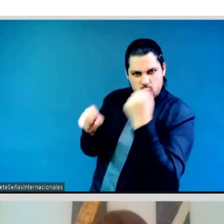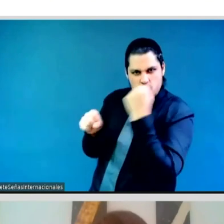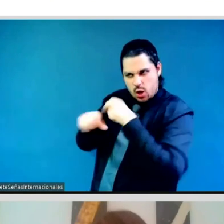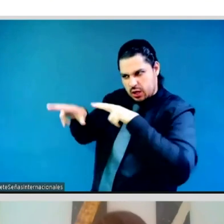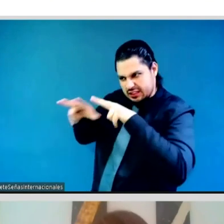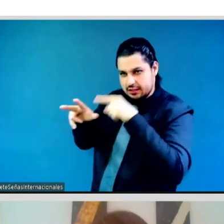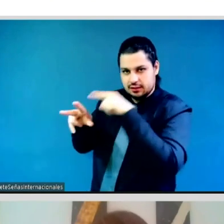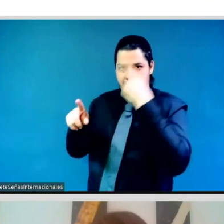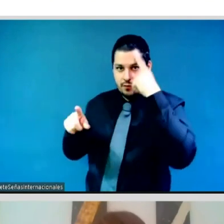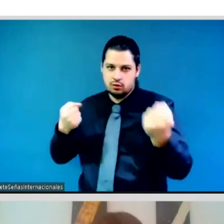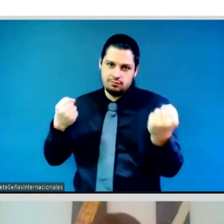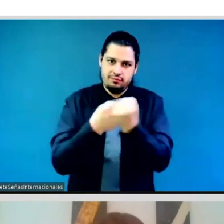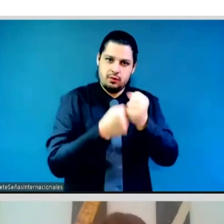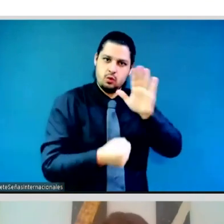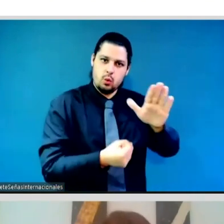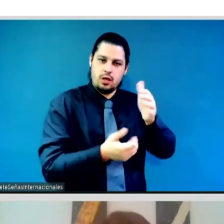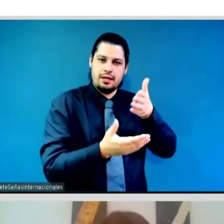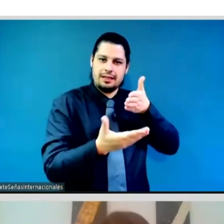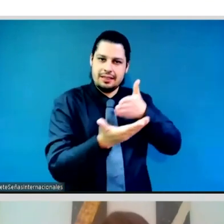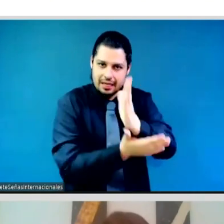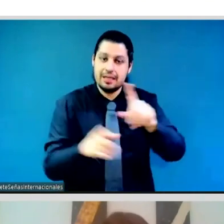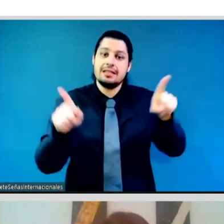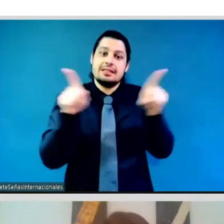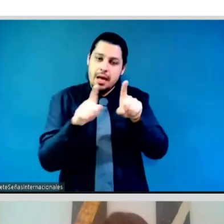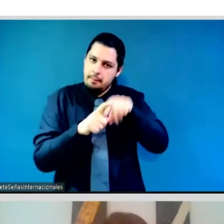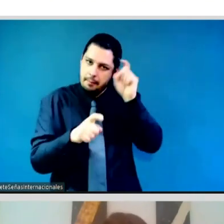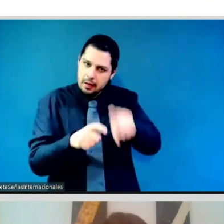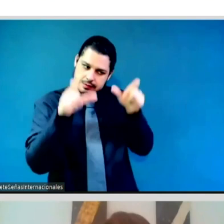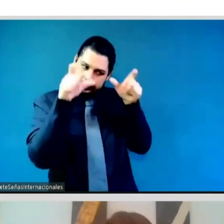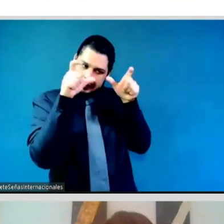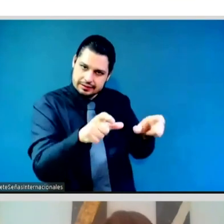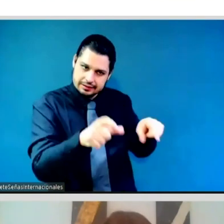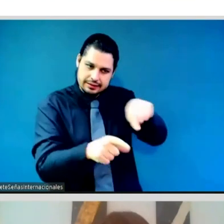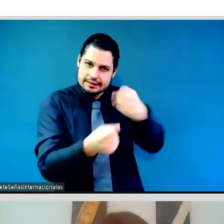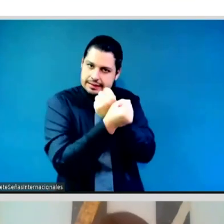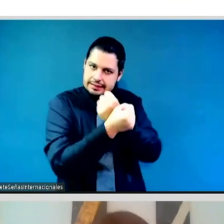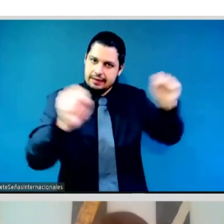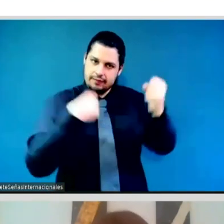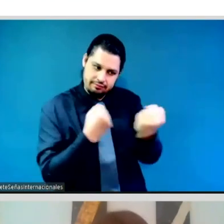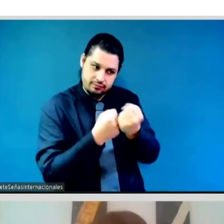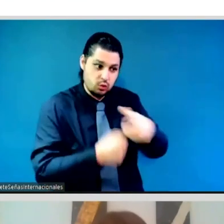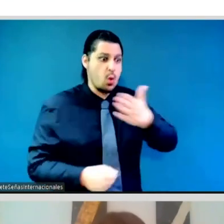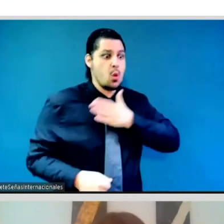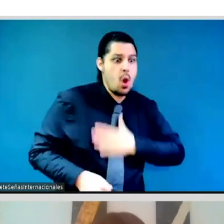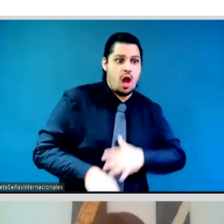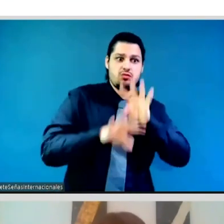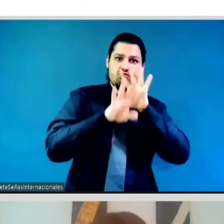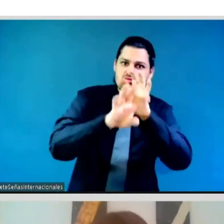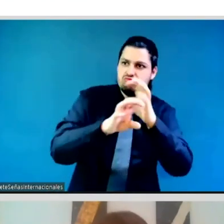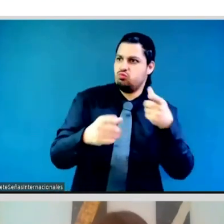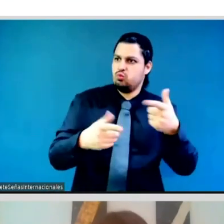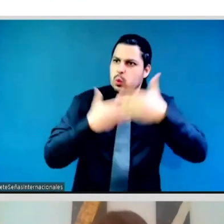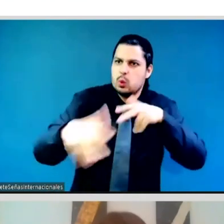and movements. Now, this tactic encompasses ensuring that domestic laws and administrative